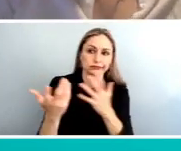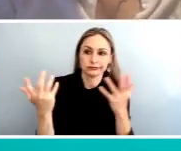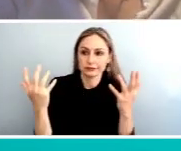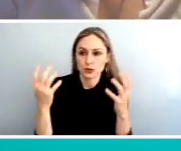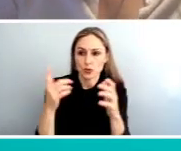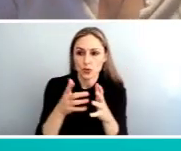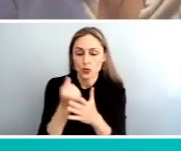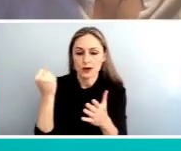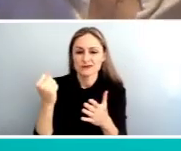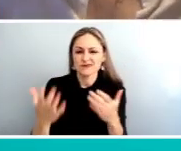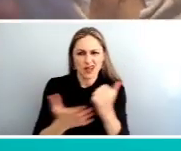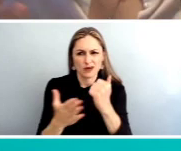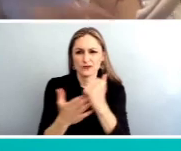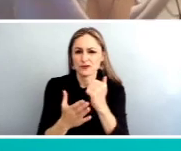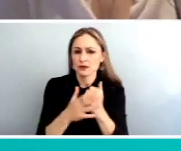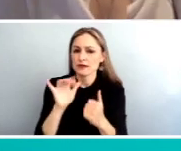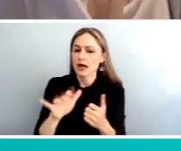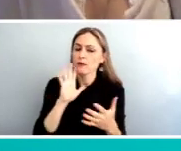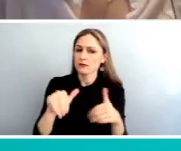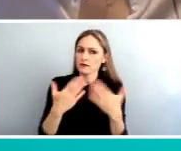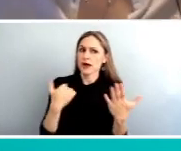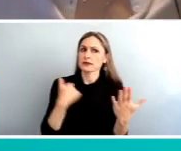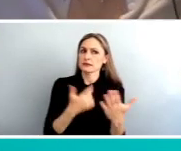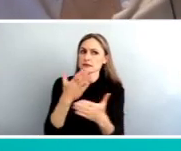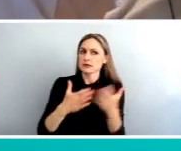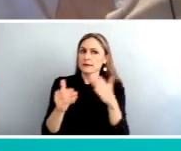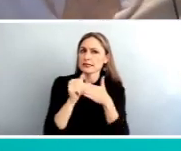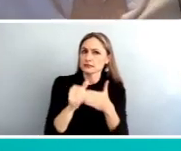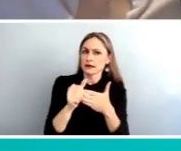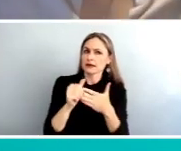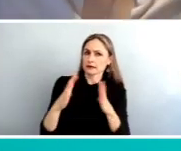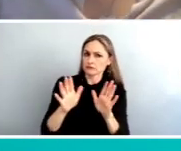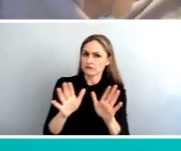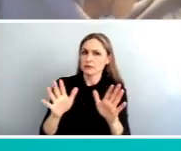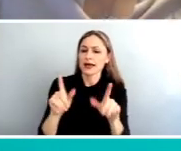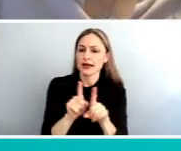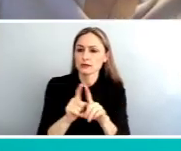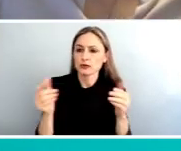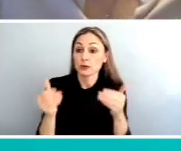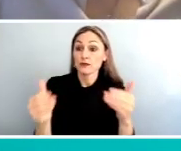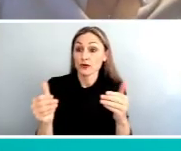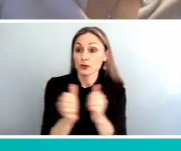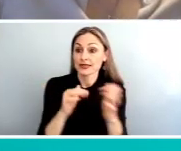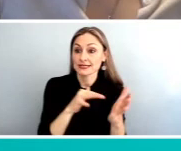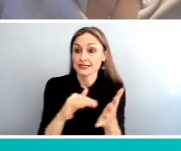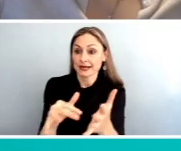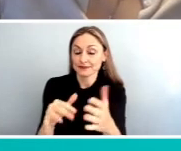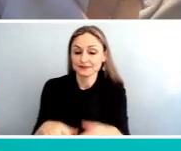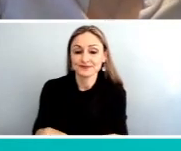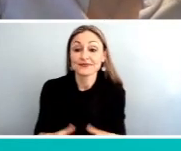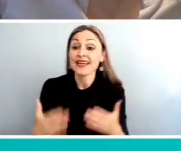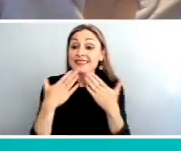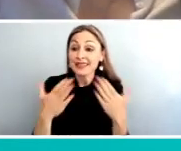definitely give us some guidance and some instructions as we move forward with the study. So, thank you for your